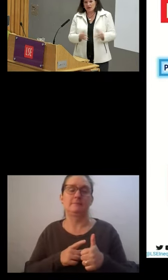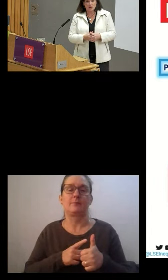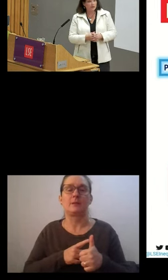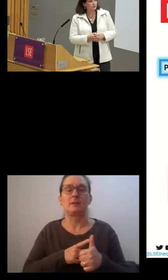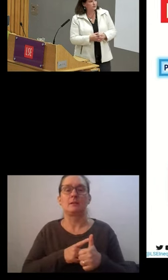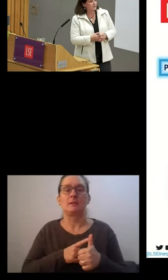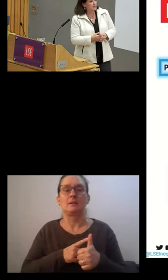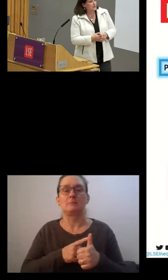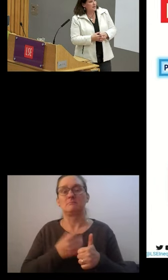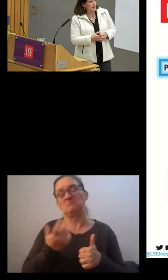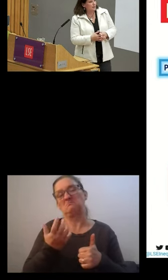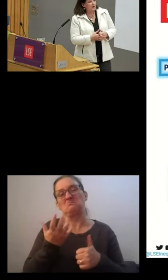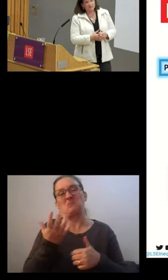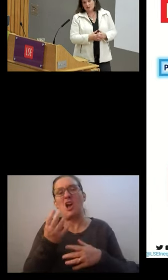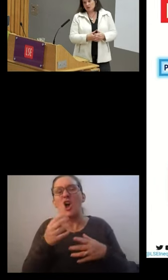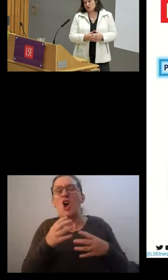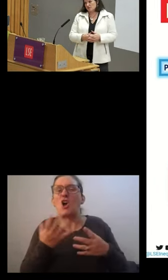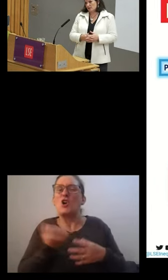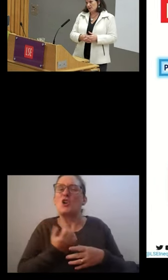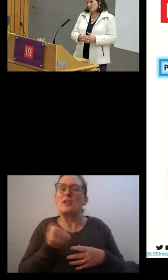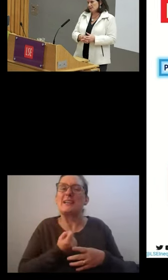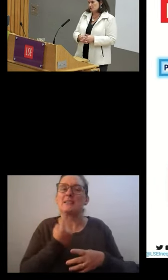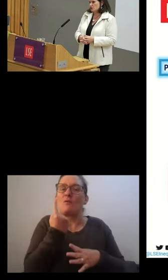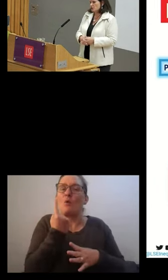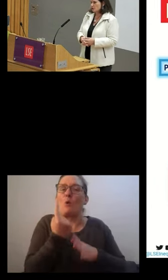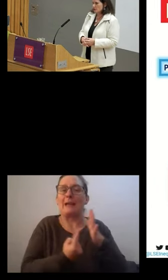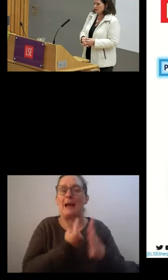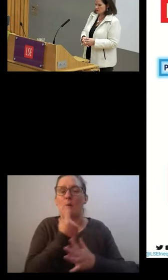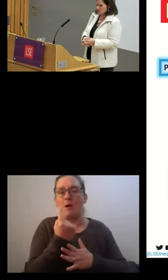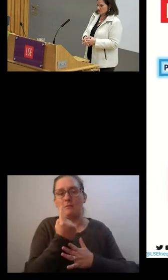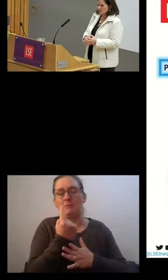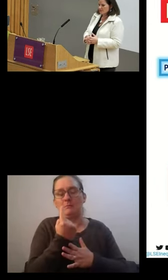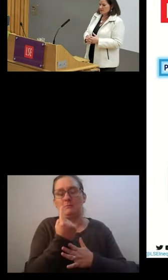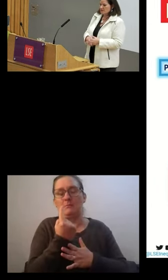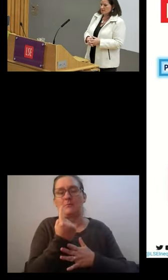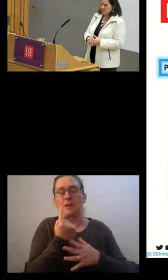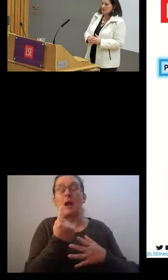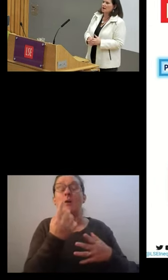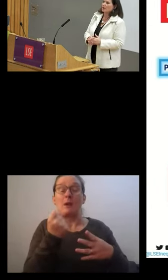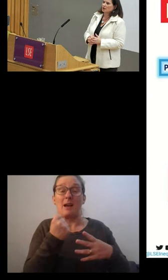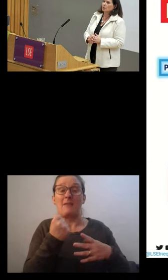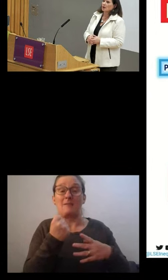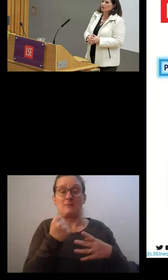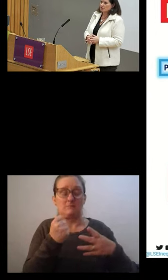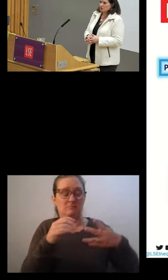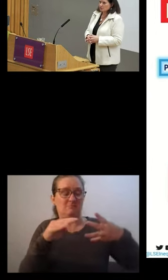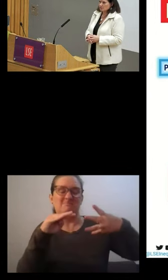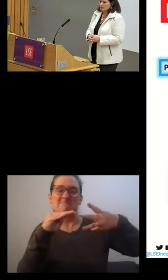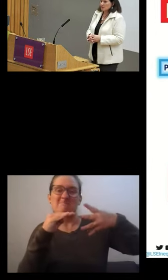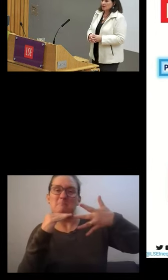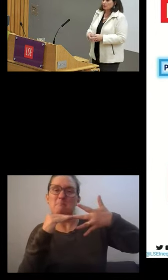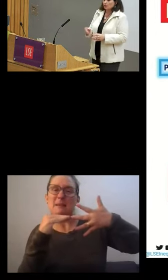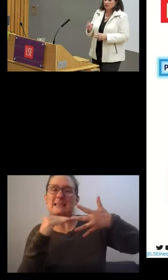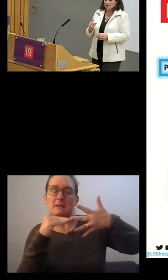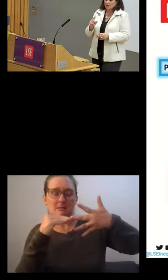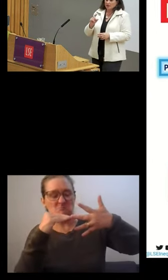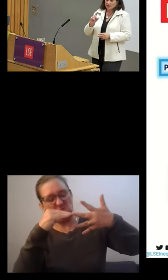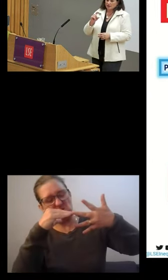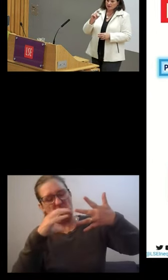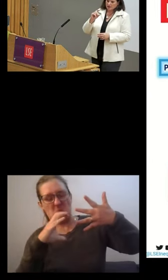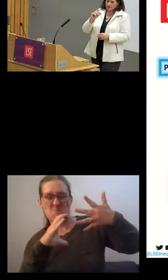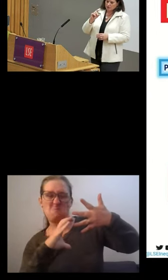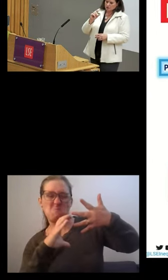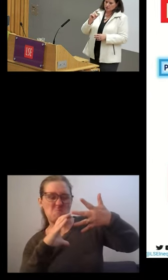earnings per hour. And we have a cutoff line that is two thirds of the median hourly wage. And we